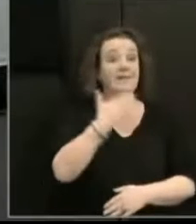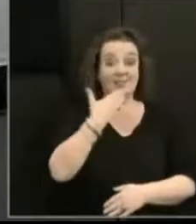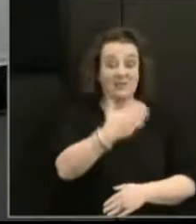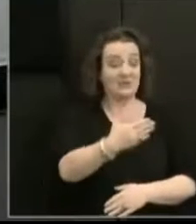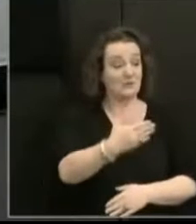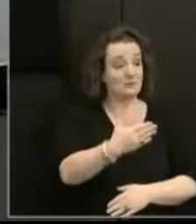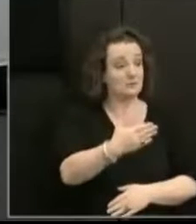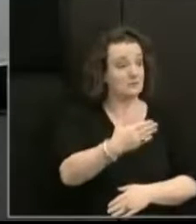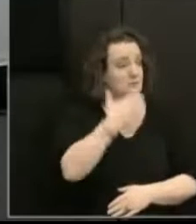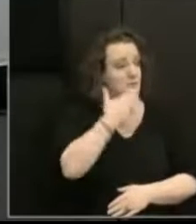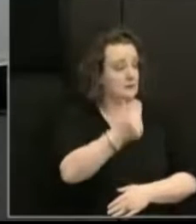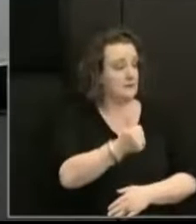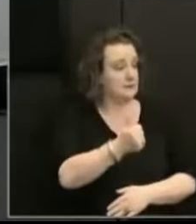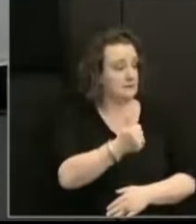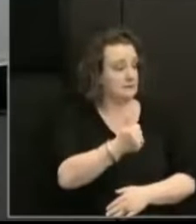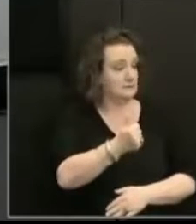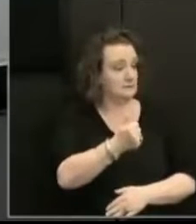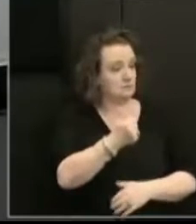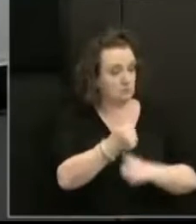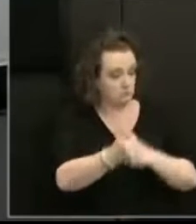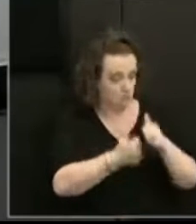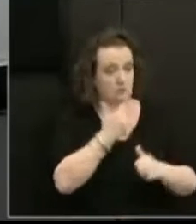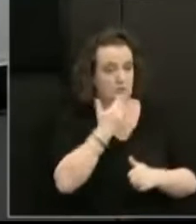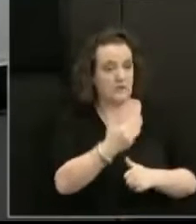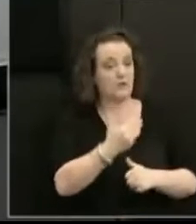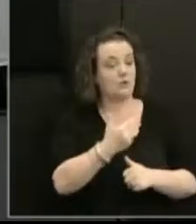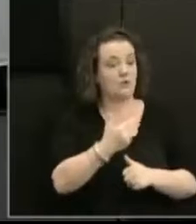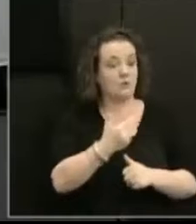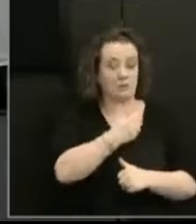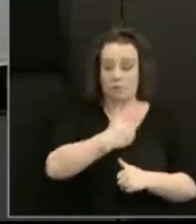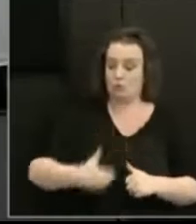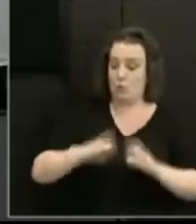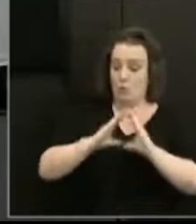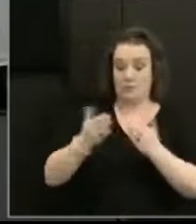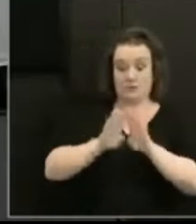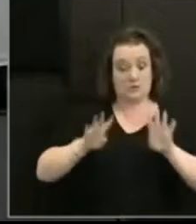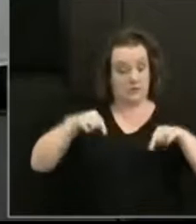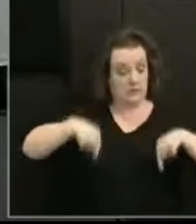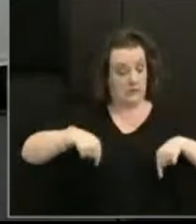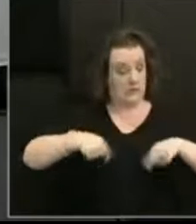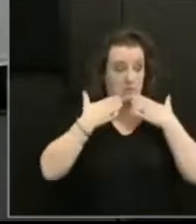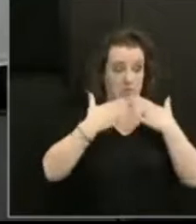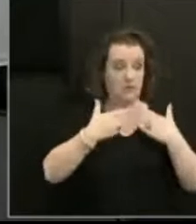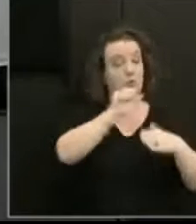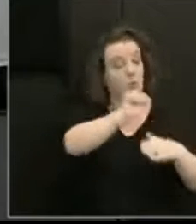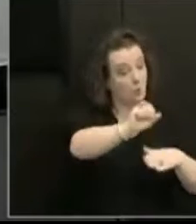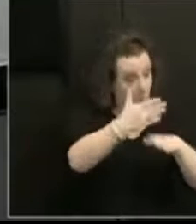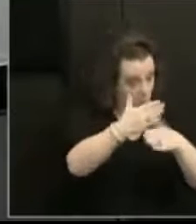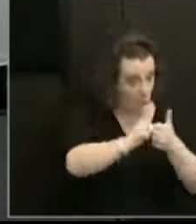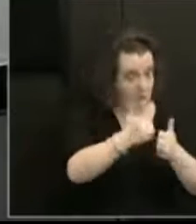compliments of the Royal Commission and its members to your colleagues,